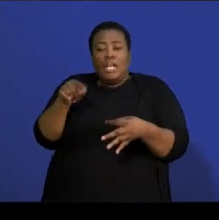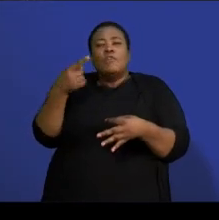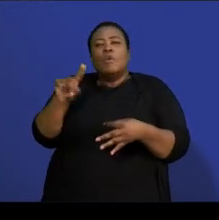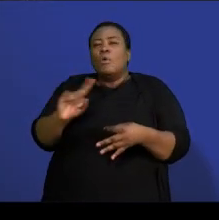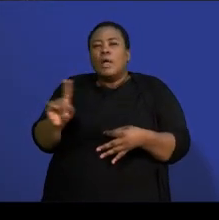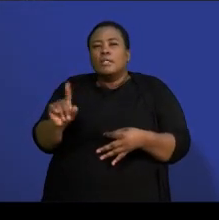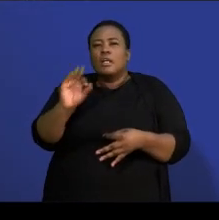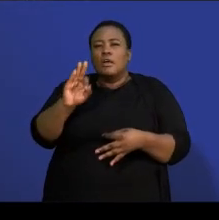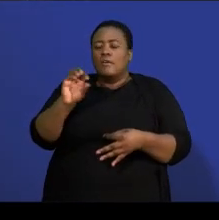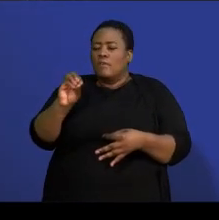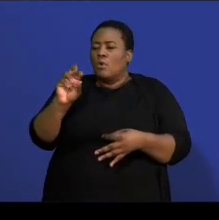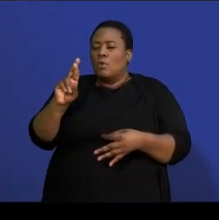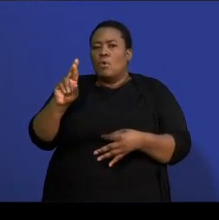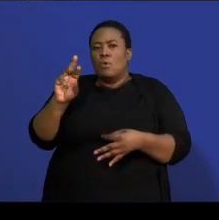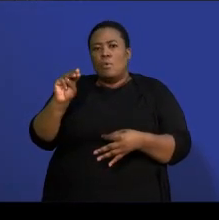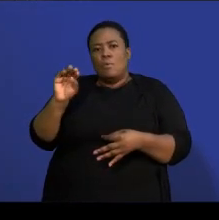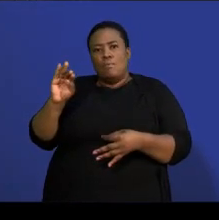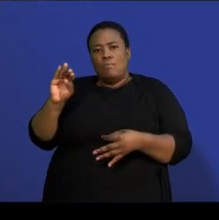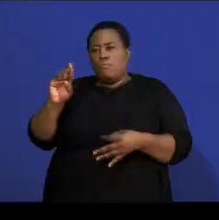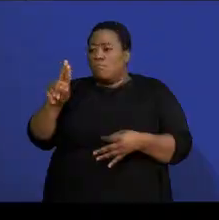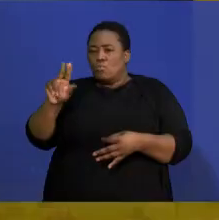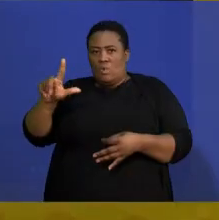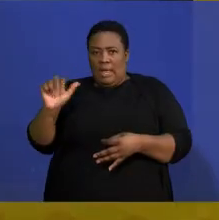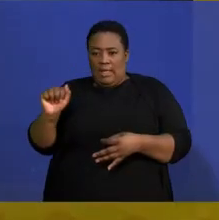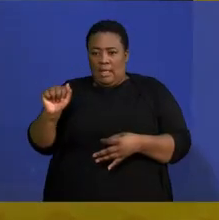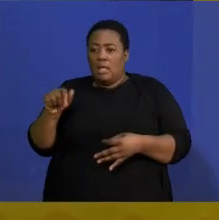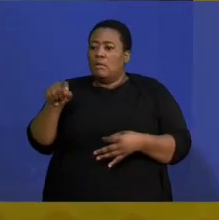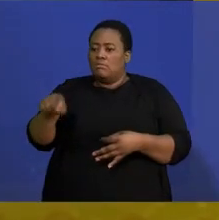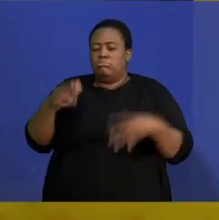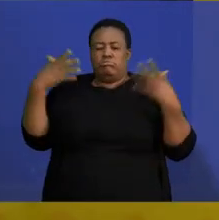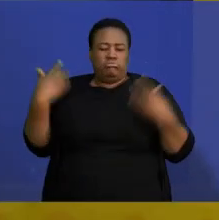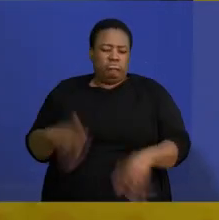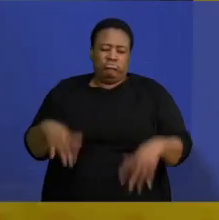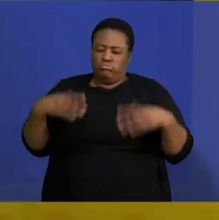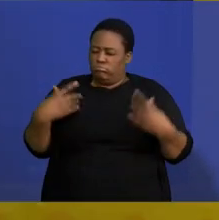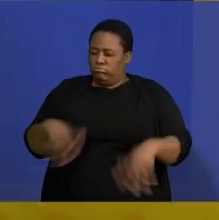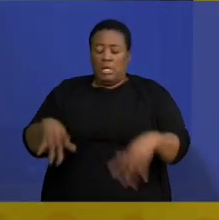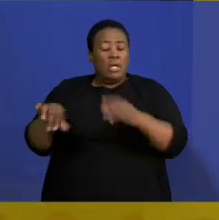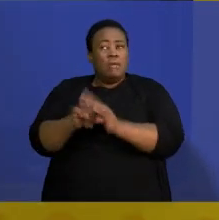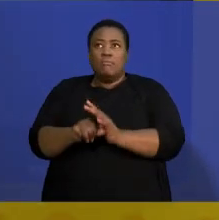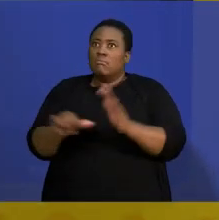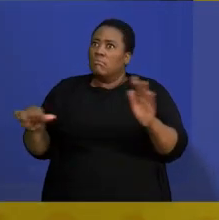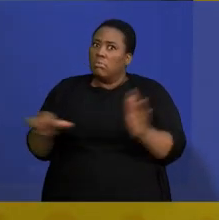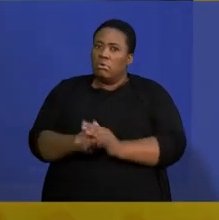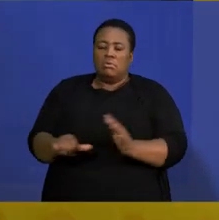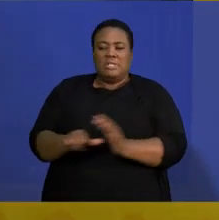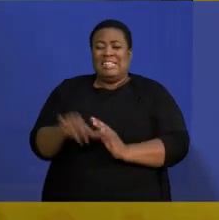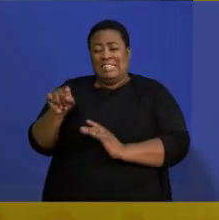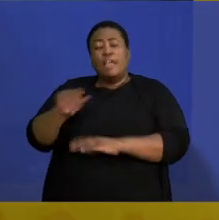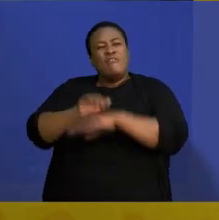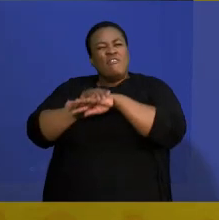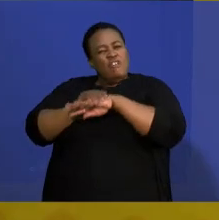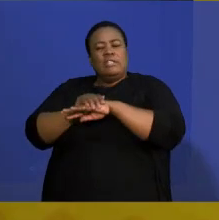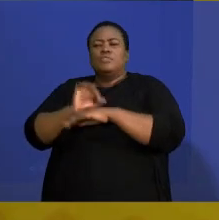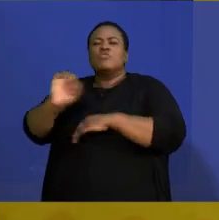I can't stress this enough. The formula sheet needs to be your friend. As soon as you get to the exam room,